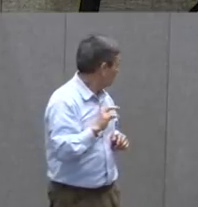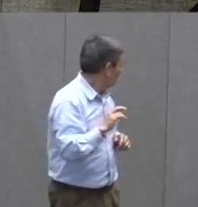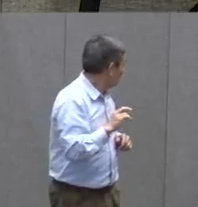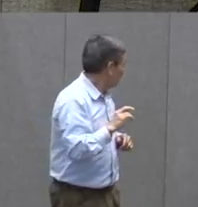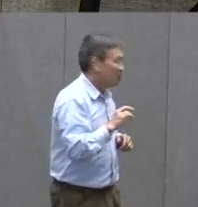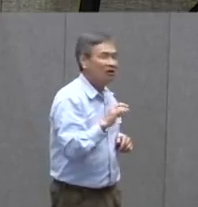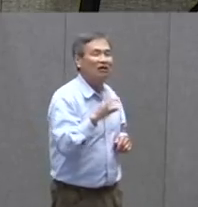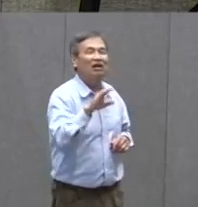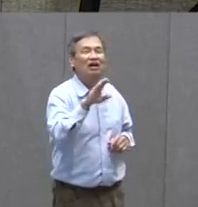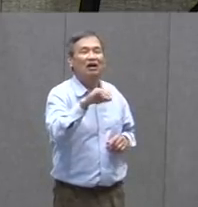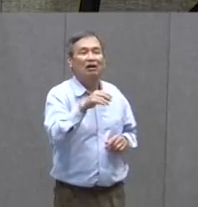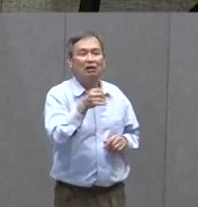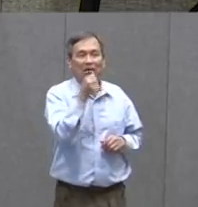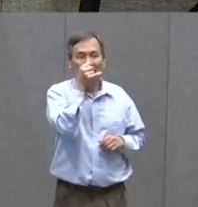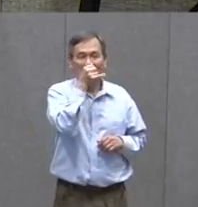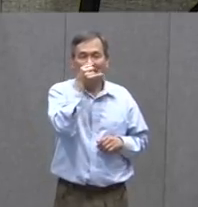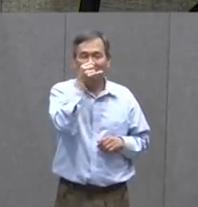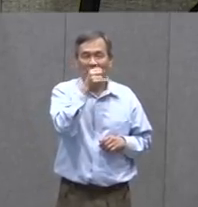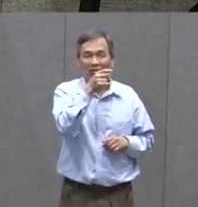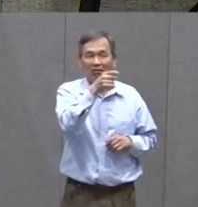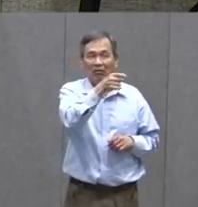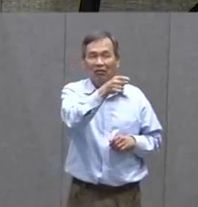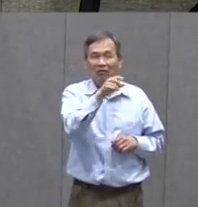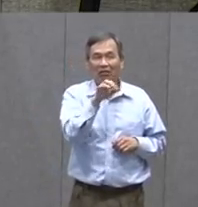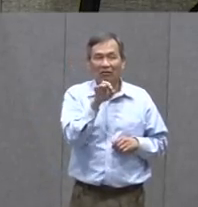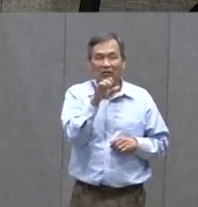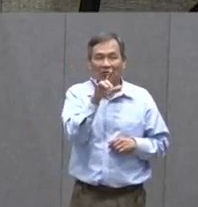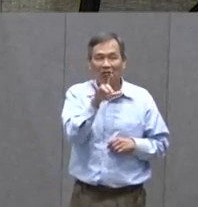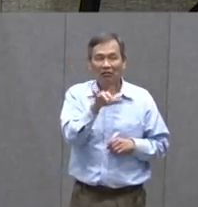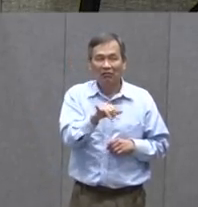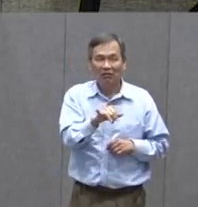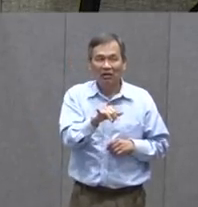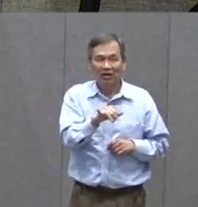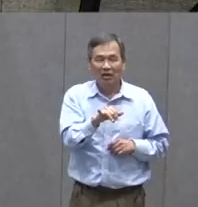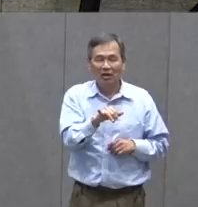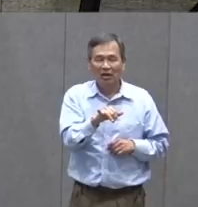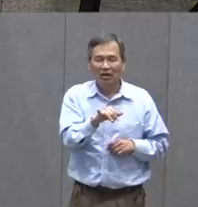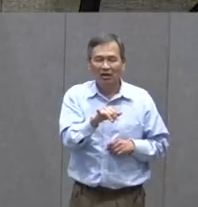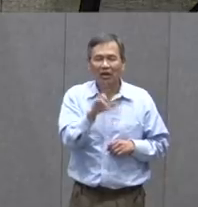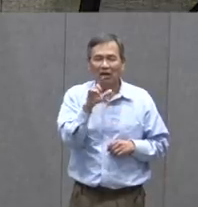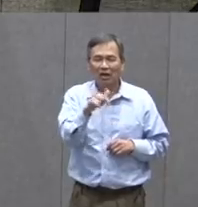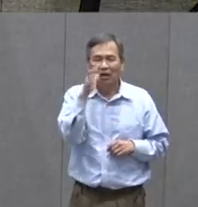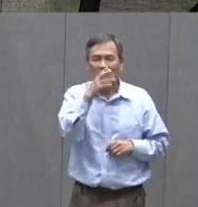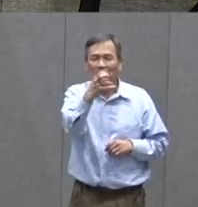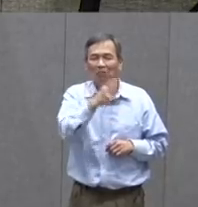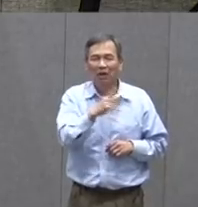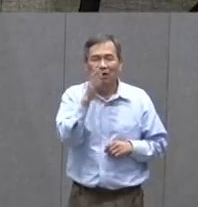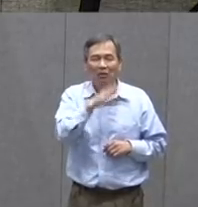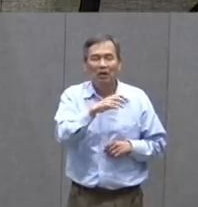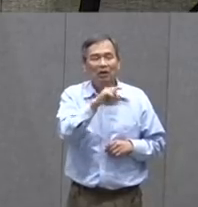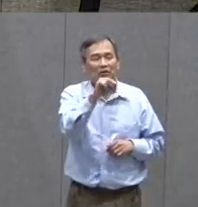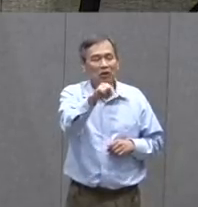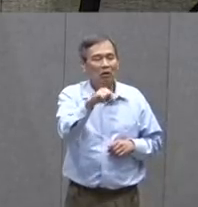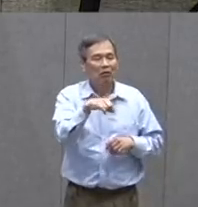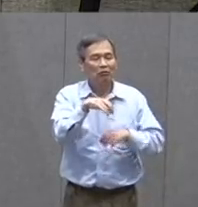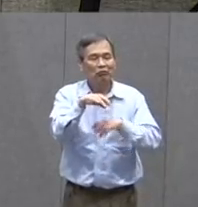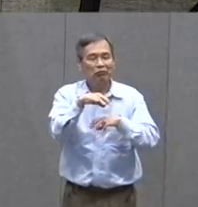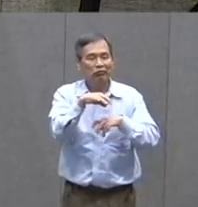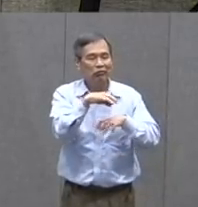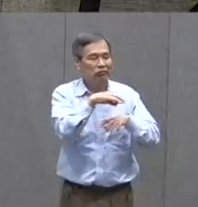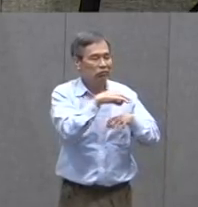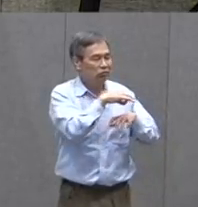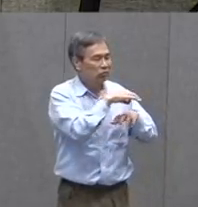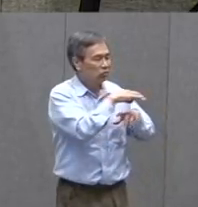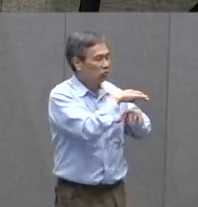knew that silly little fly Would soon come back again So he wove a